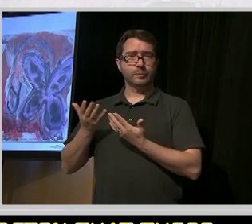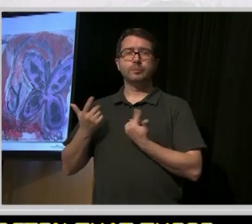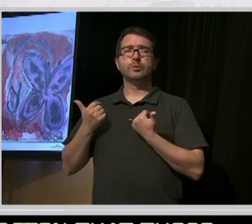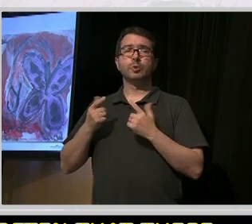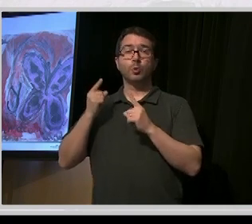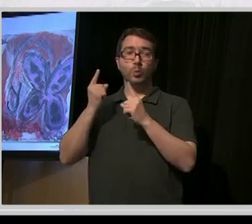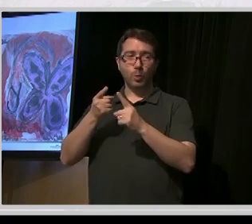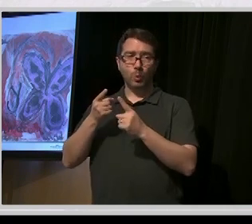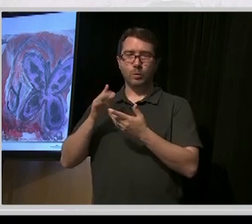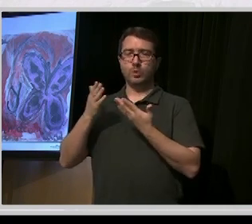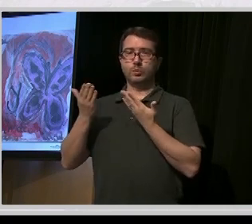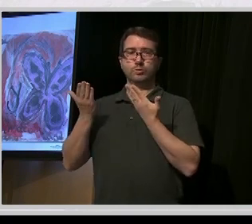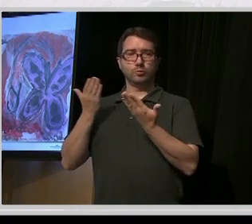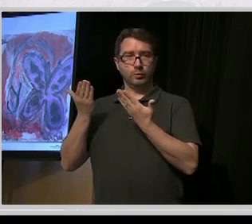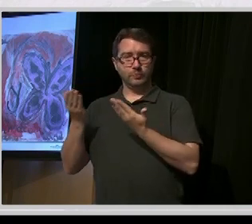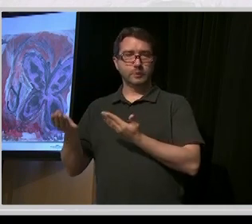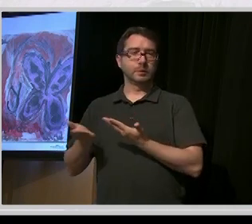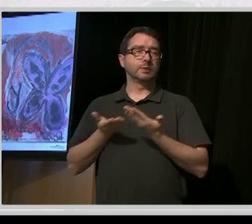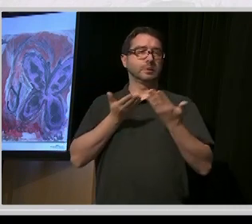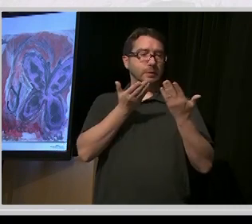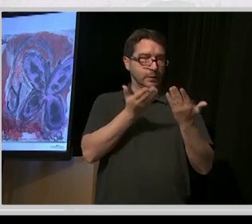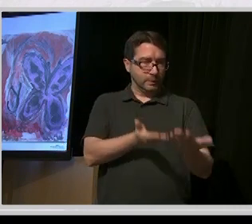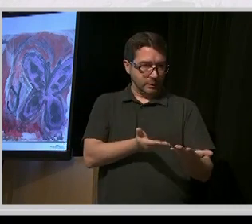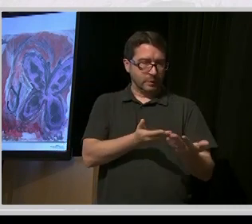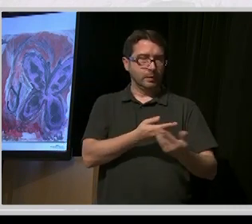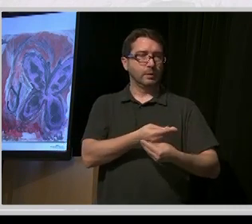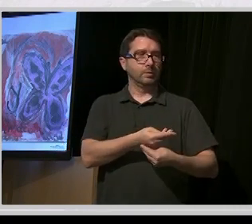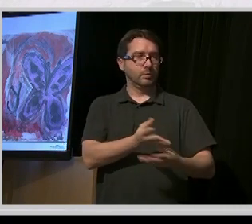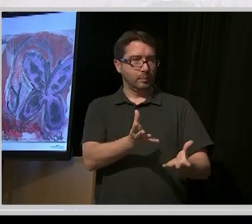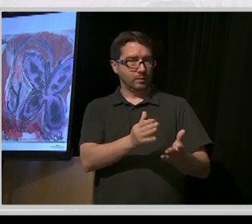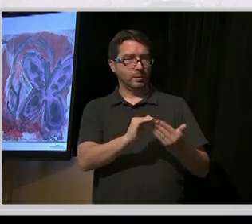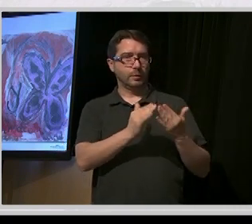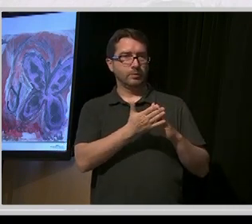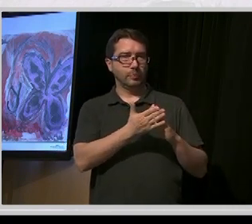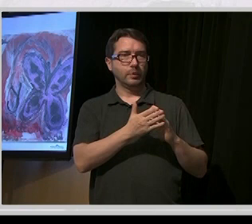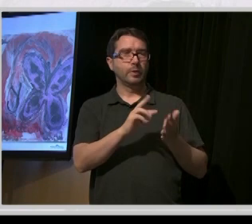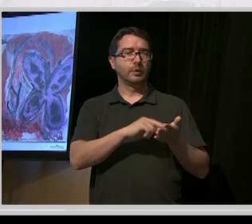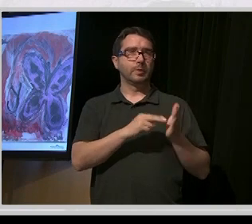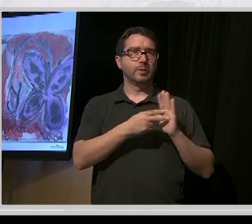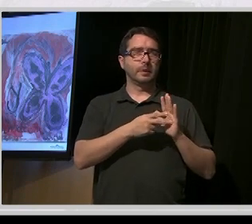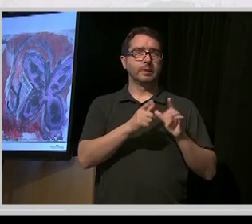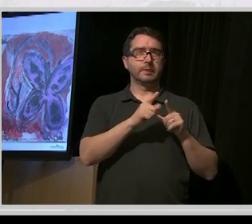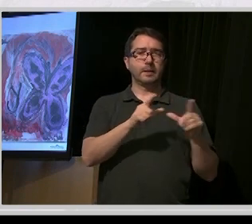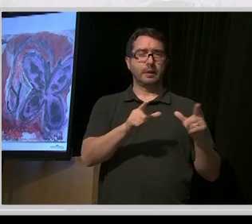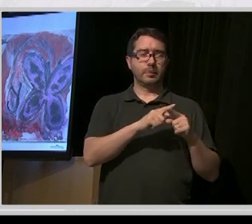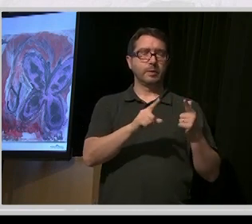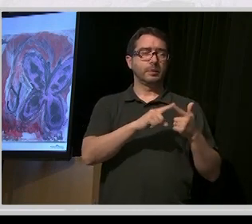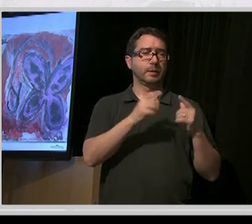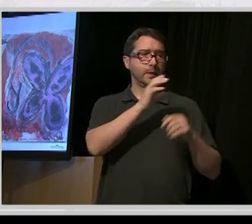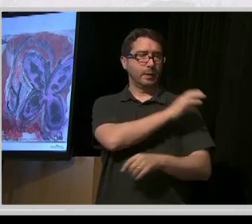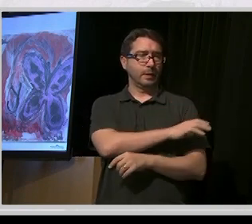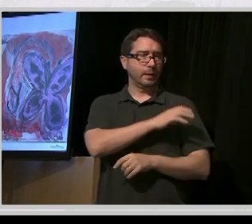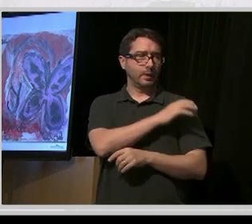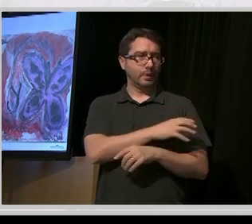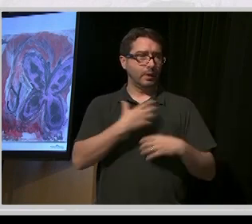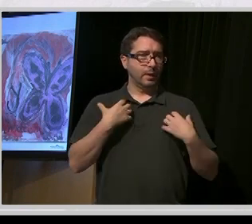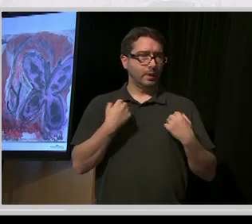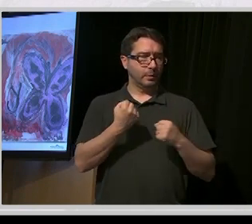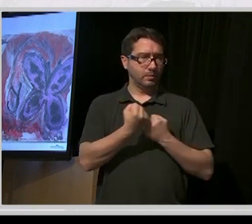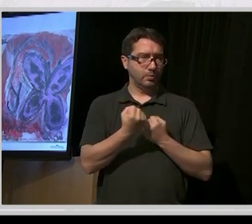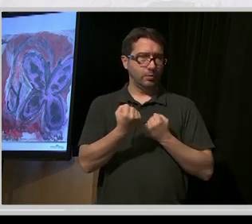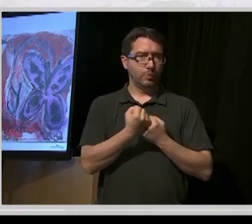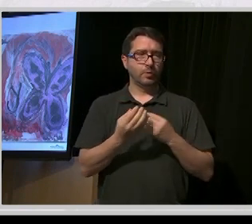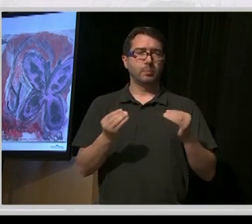So that really means sort of rethinking the way in which allied health and clinical support is going to be provided. It's going to become much more